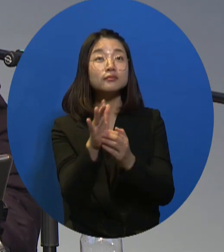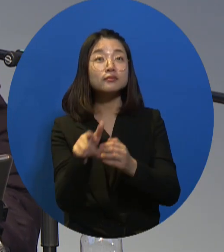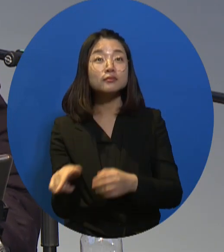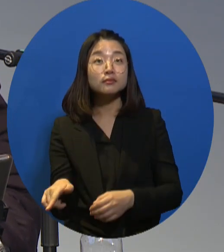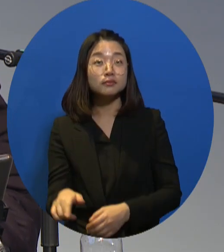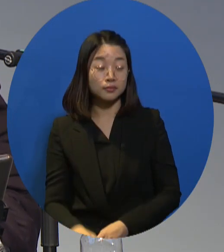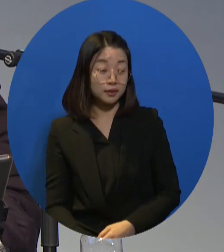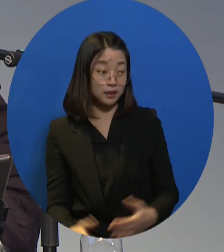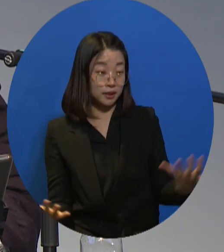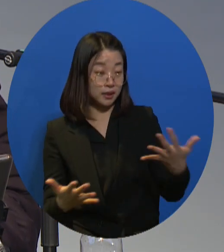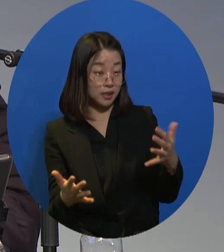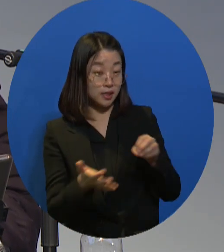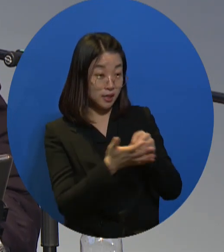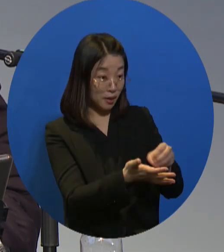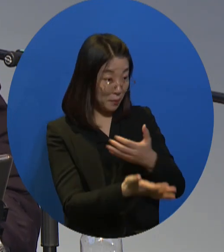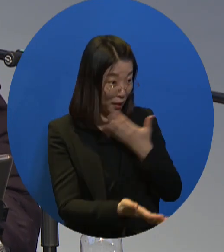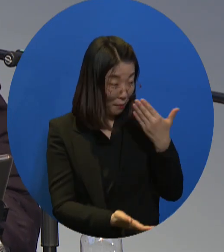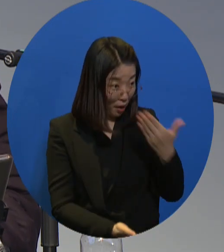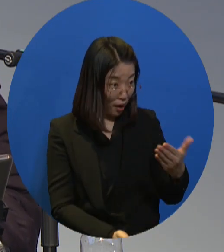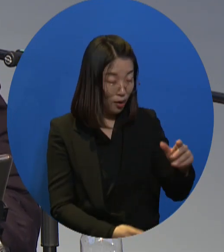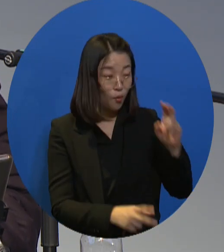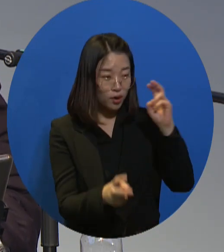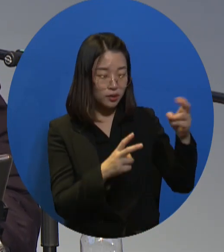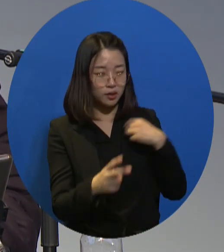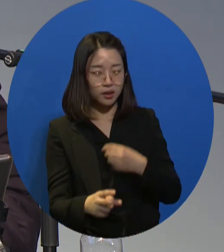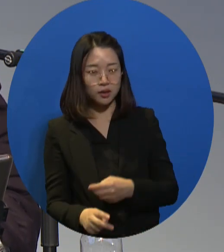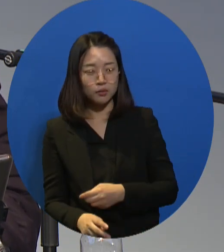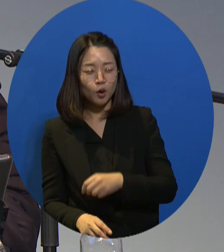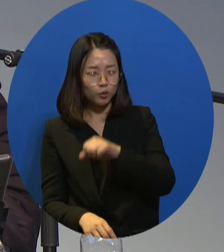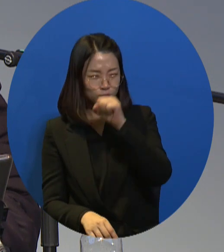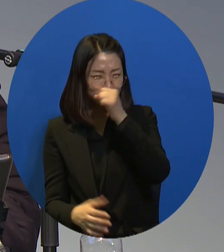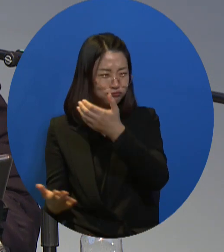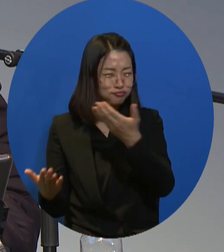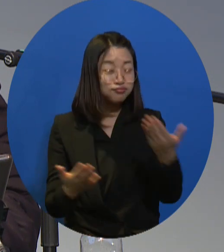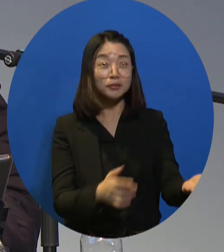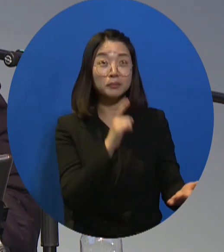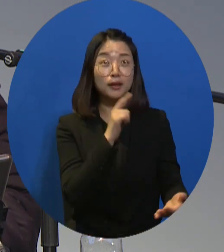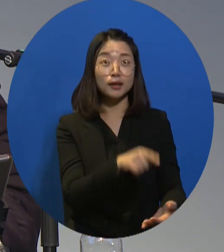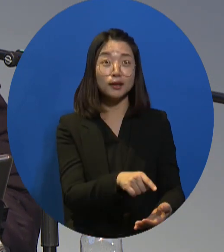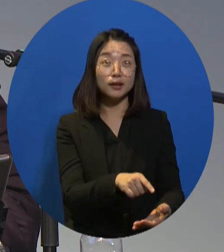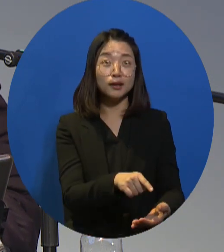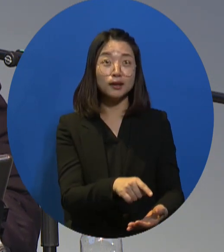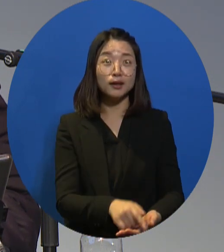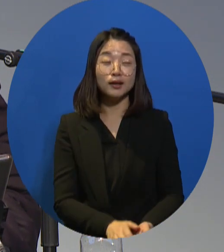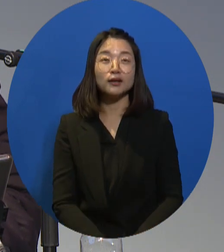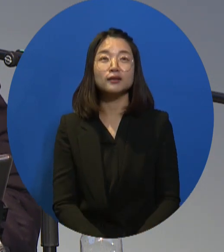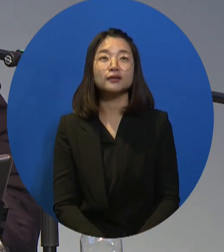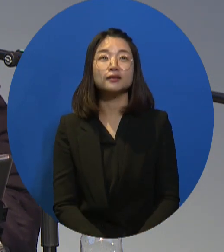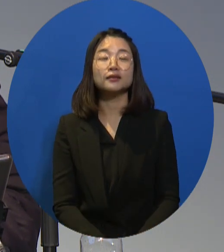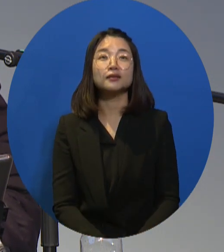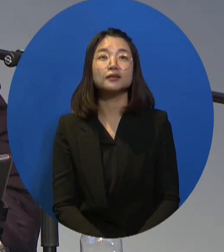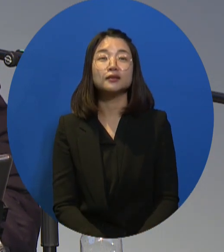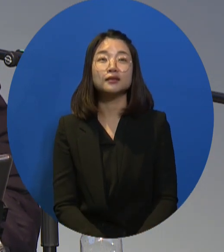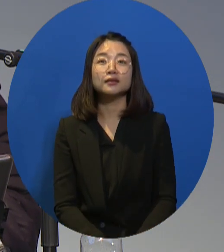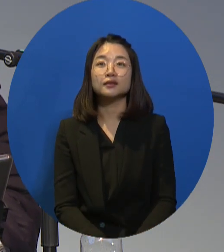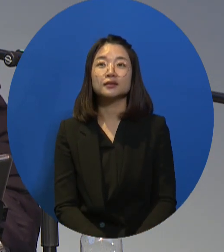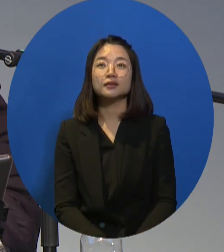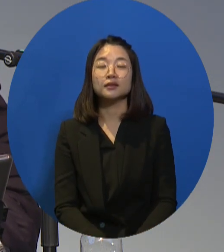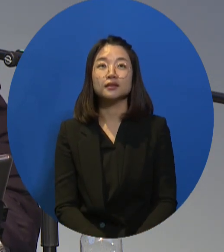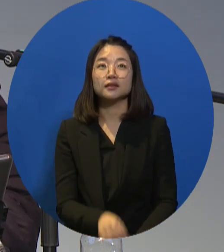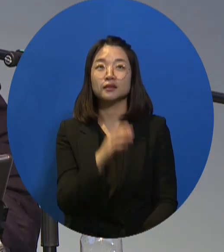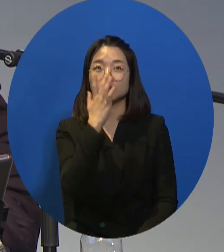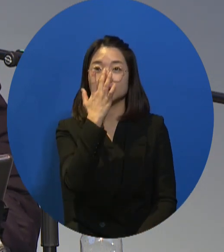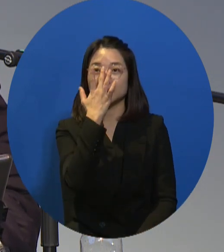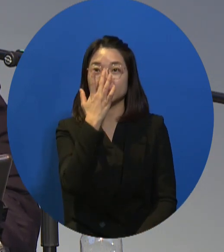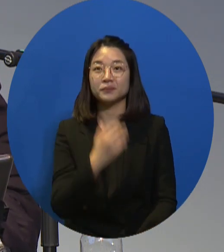And he said he would praise and reward companies that create jobs. So this is actually a job creation